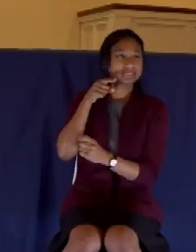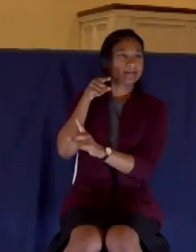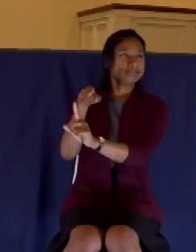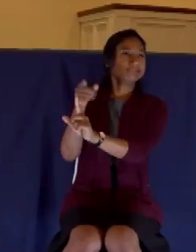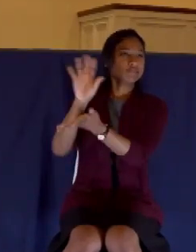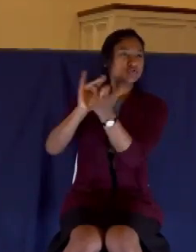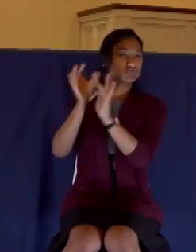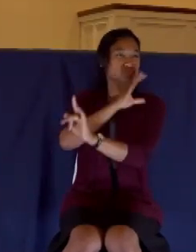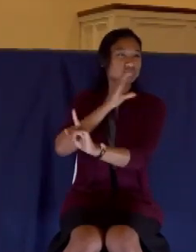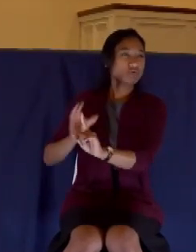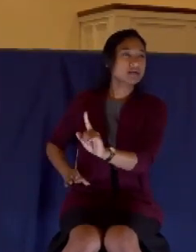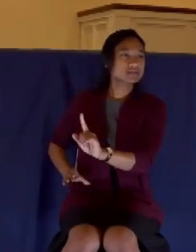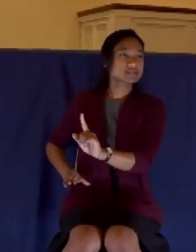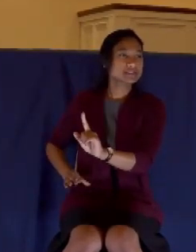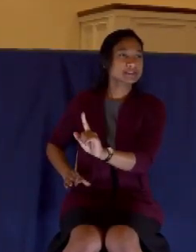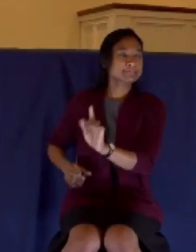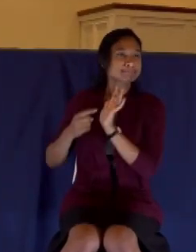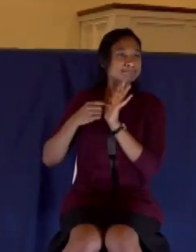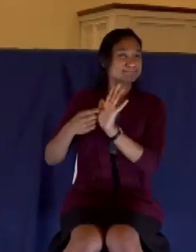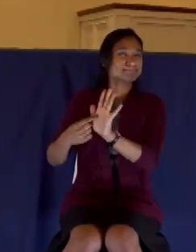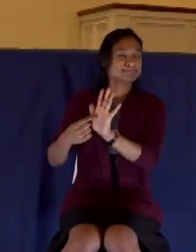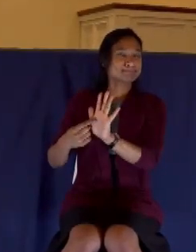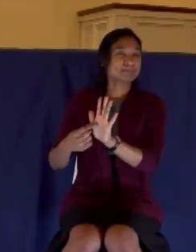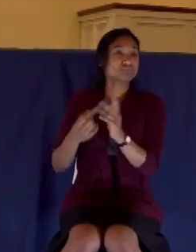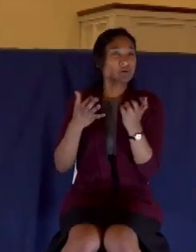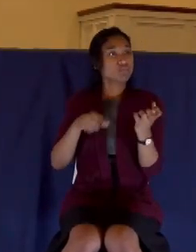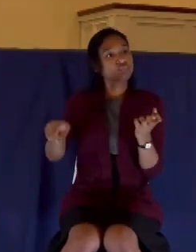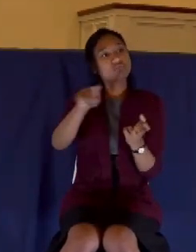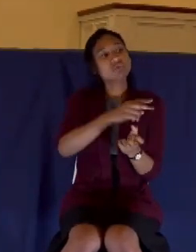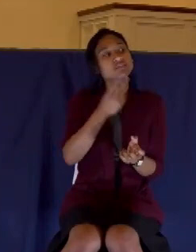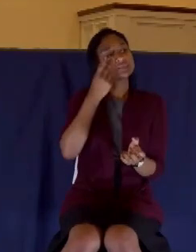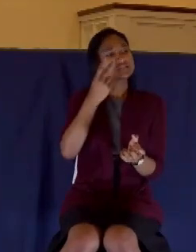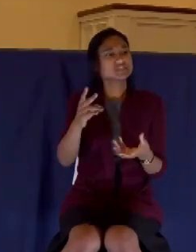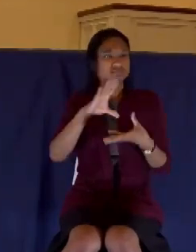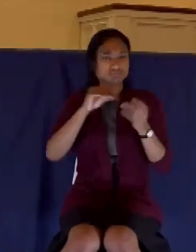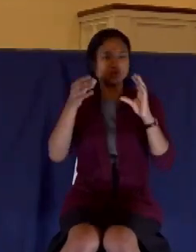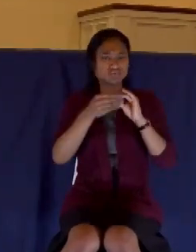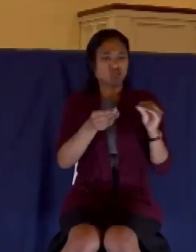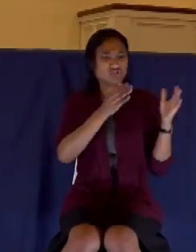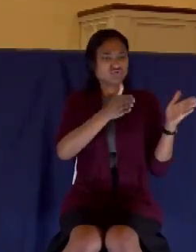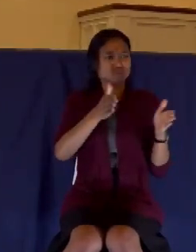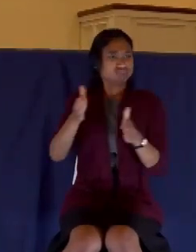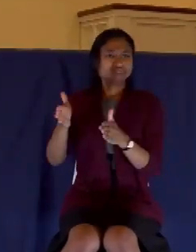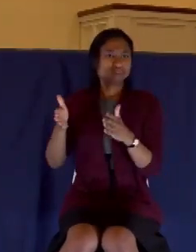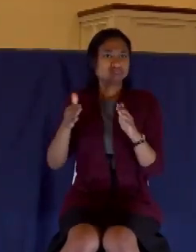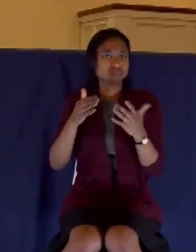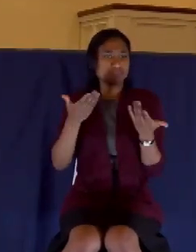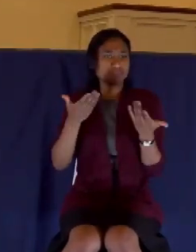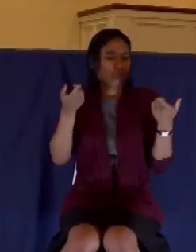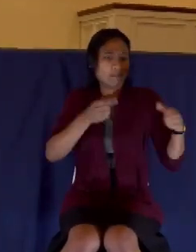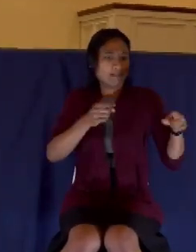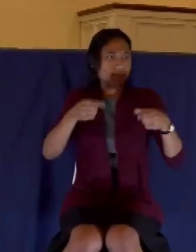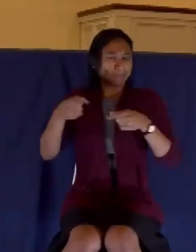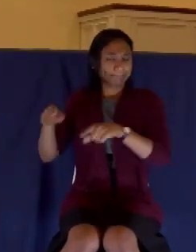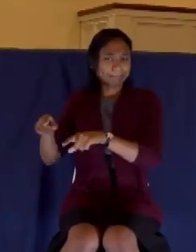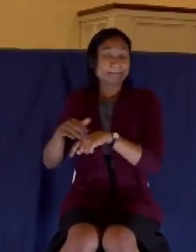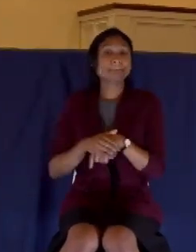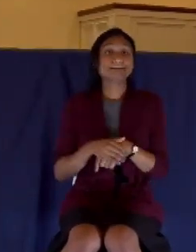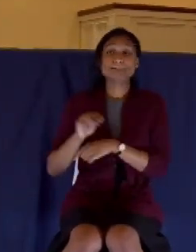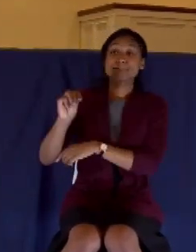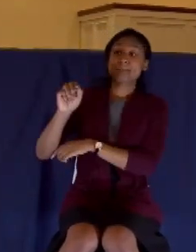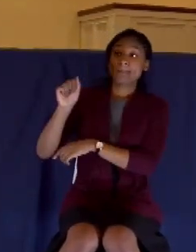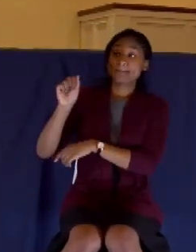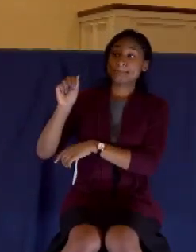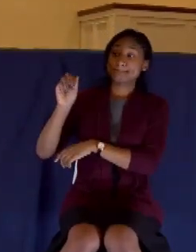Christ. And I want you to see the structure of this narrative. In Mark chapter 14, verses 1 and 2, we have the chief